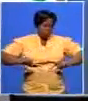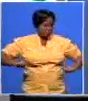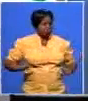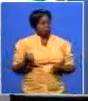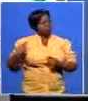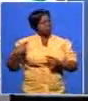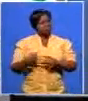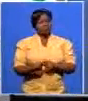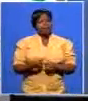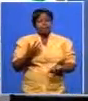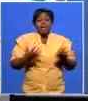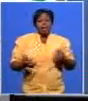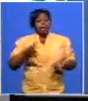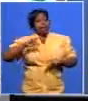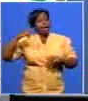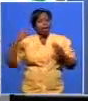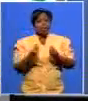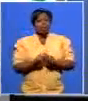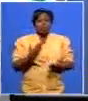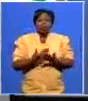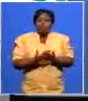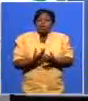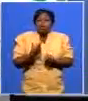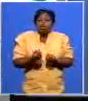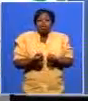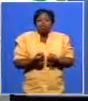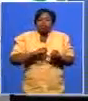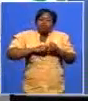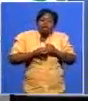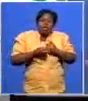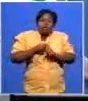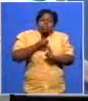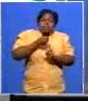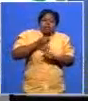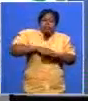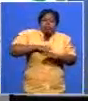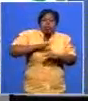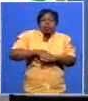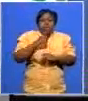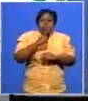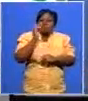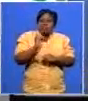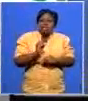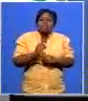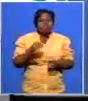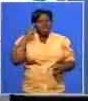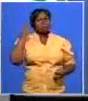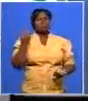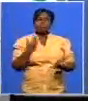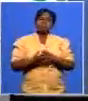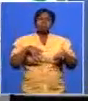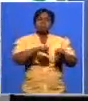and maybe if there was anything we could have done to take that one and a half percent extra i probably would have lived in port elizabeth for the whole election